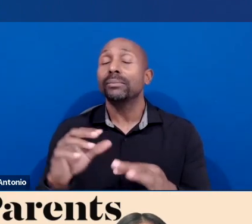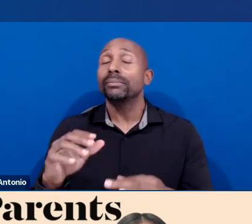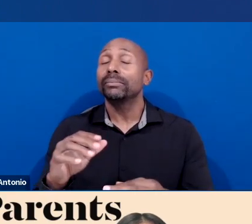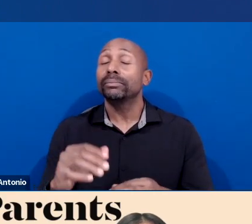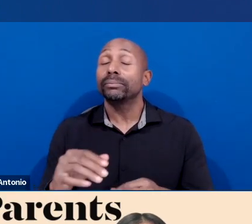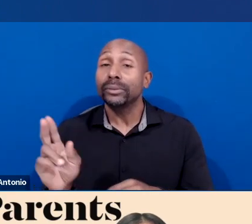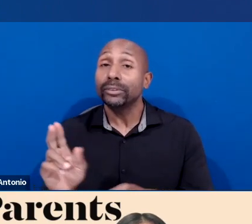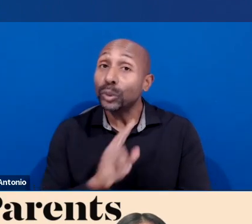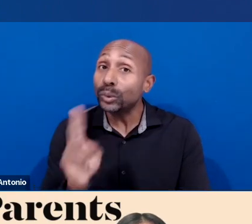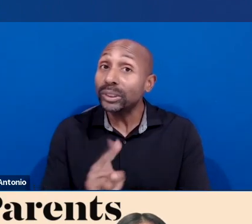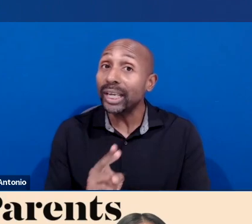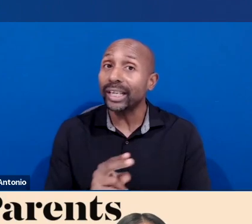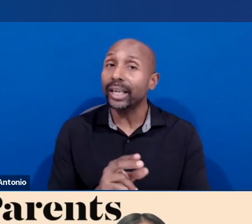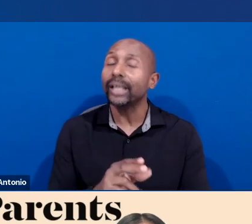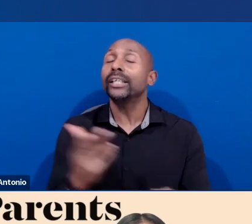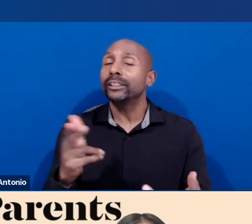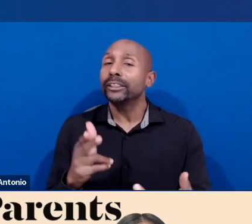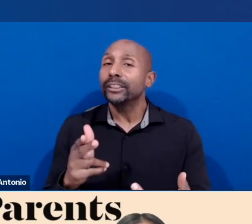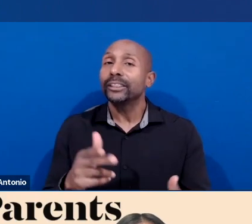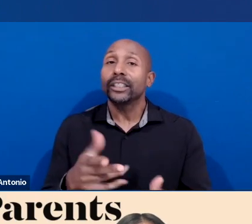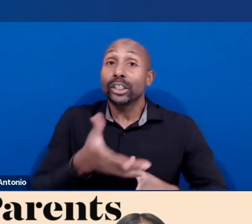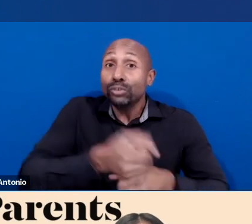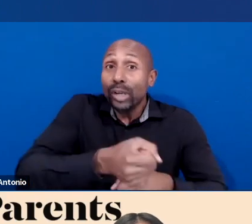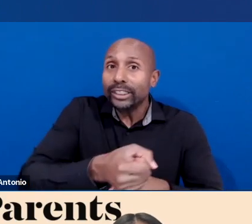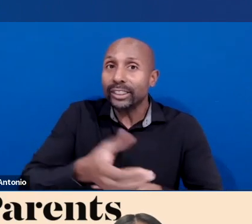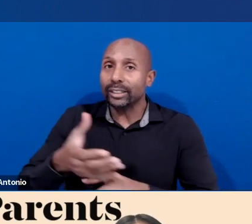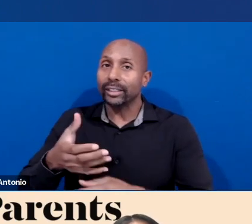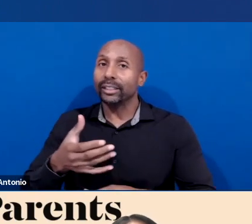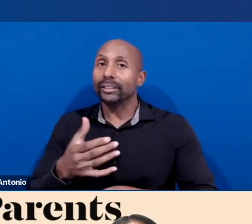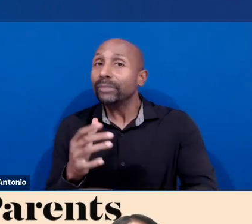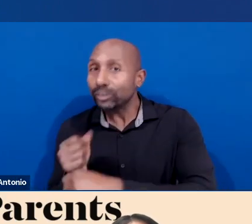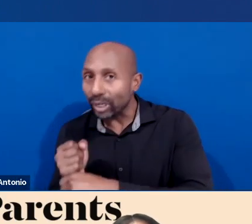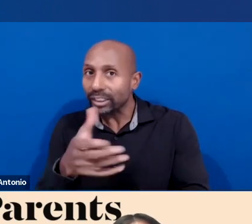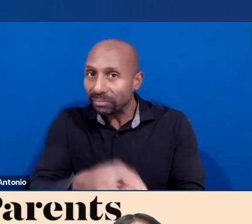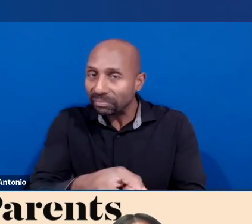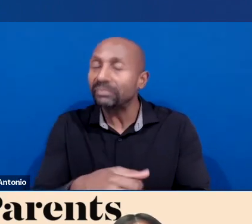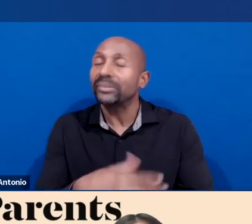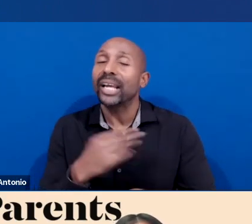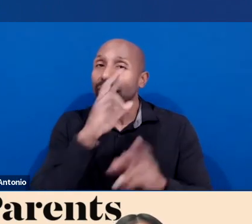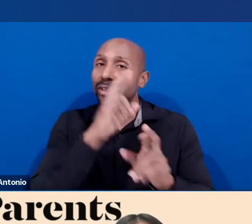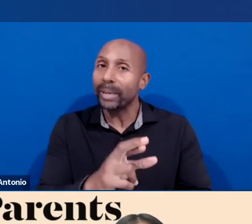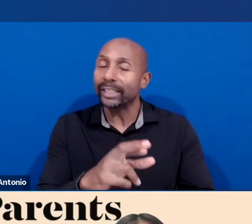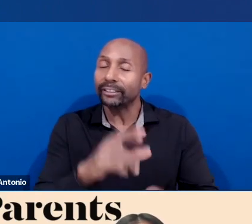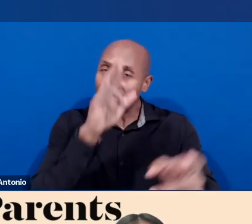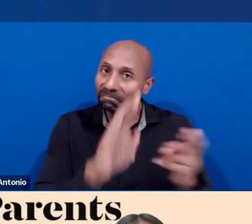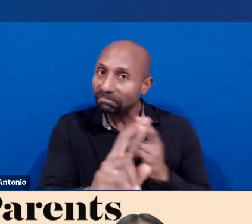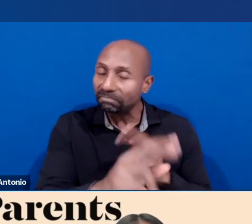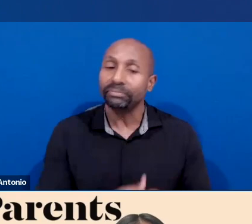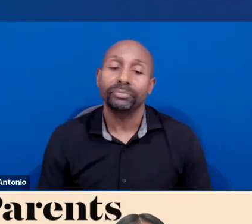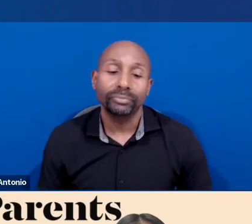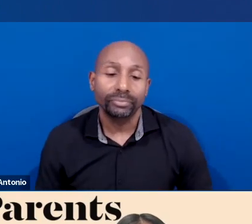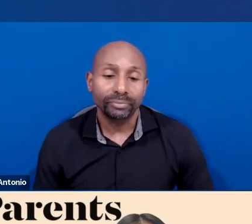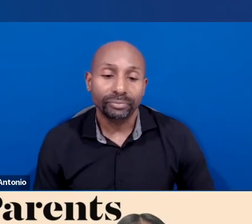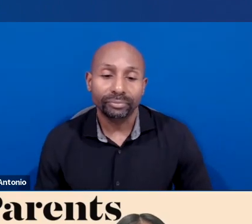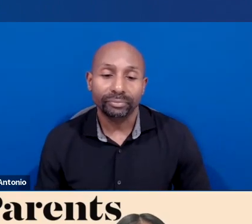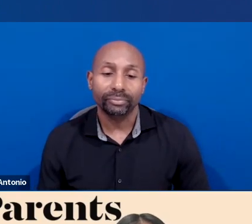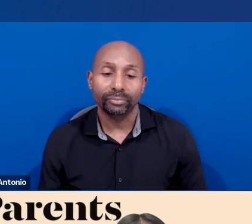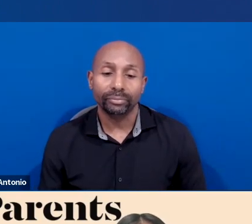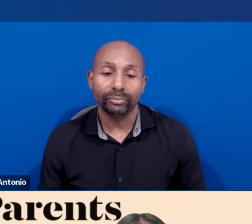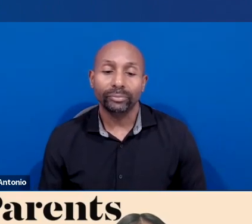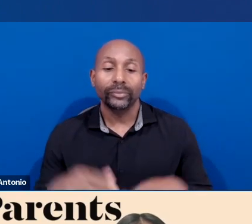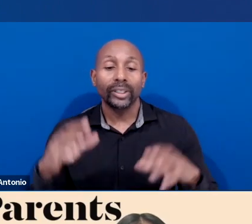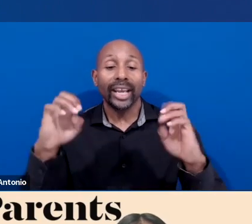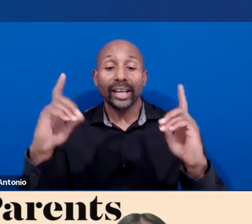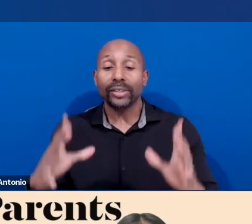mutual trust and respect. Educators and families are important partners in addressing students' social, emotional,